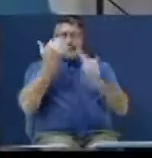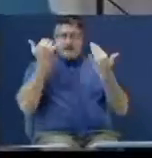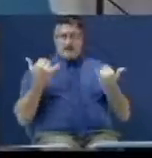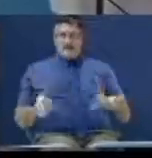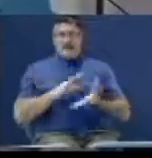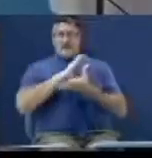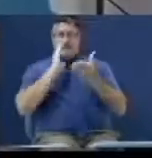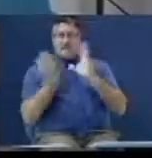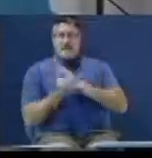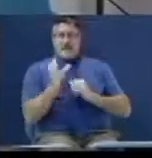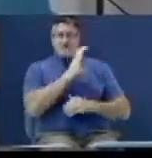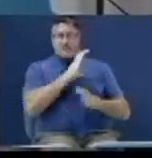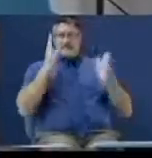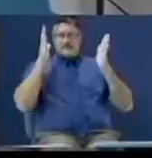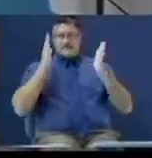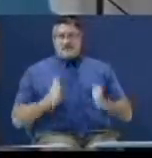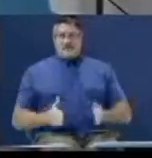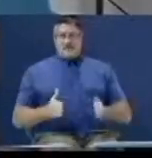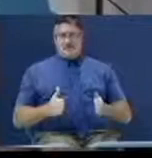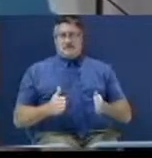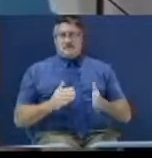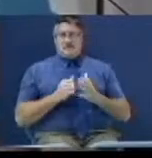declared righteous. Somebody shout glory.